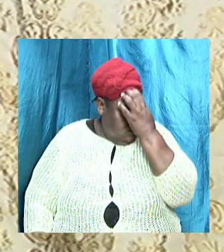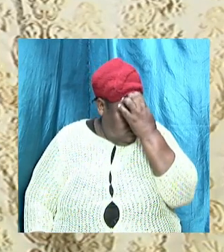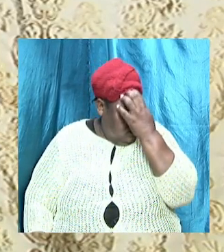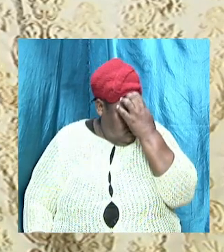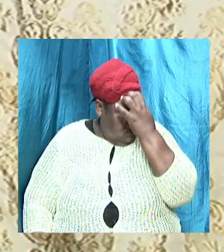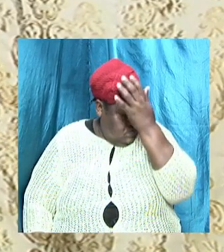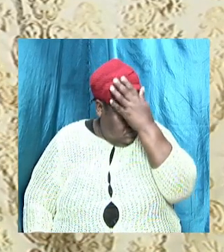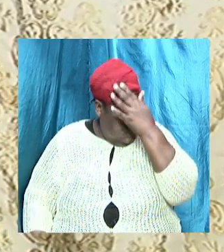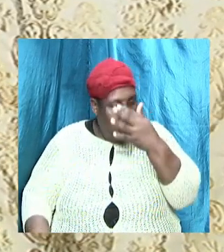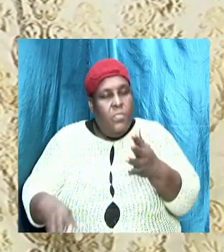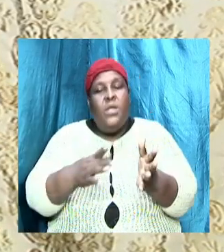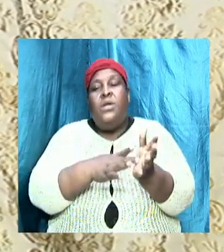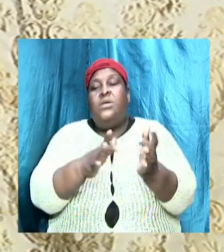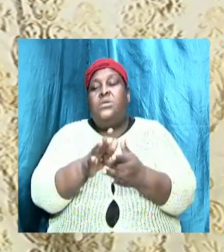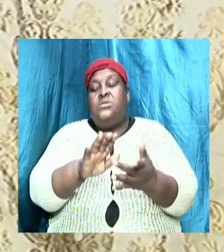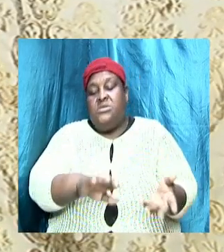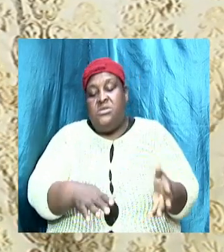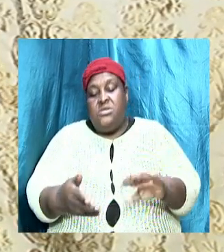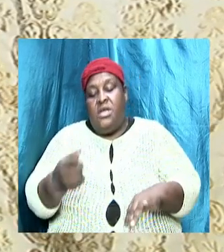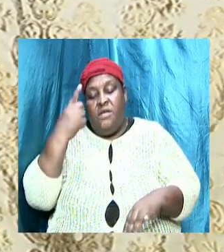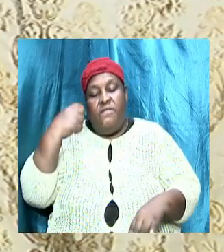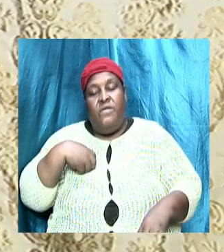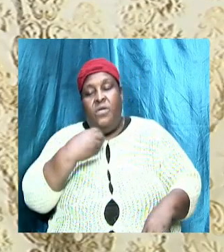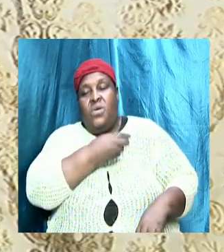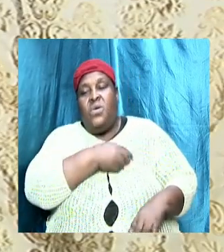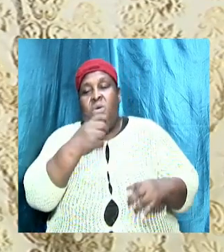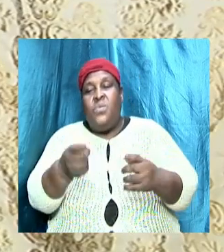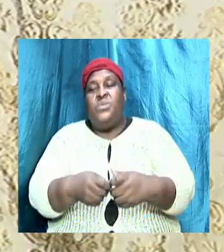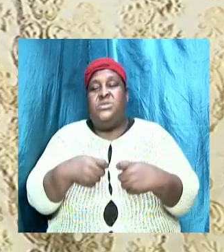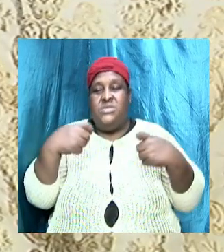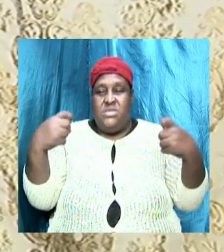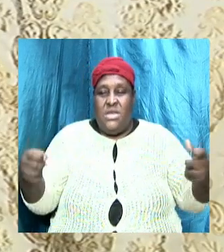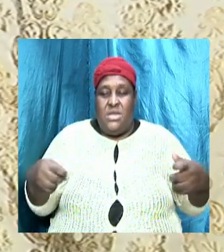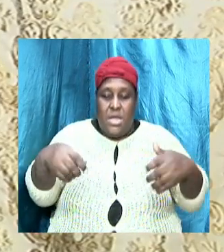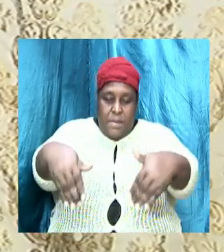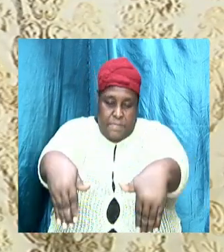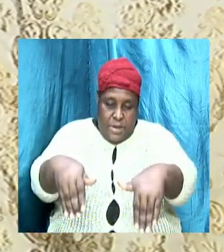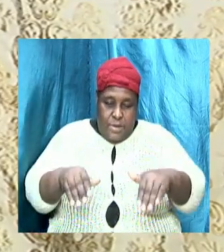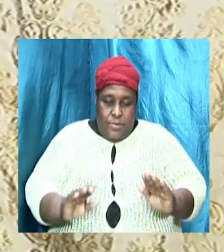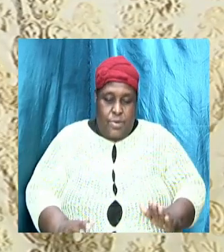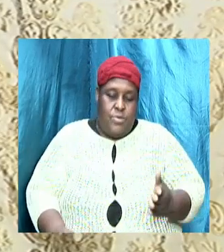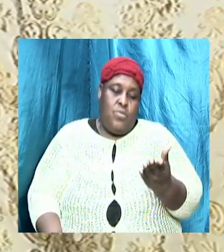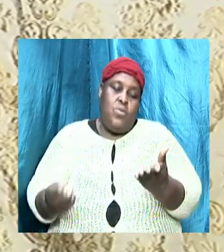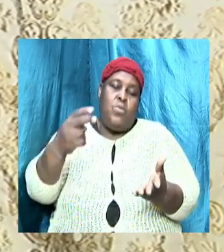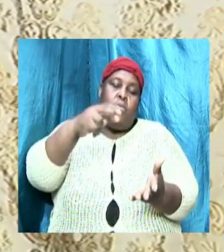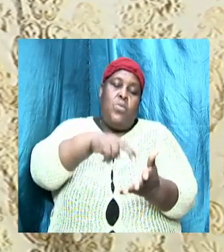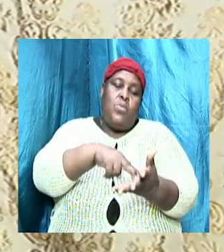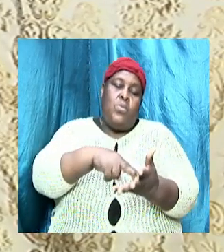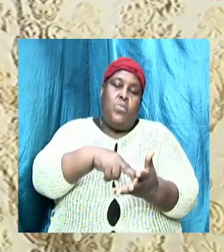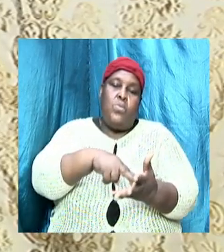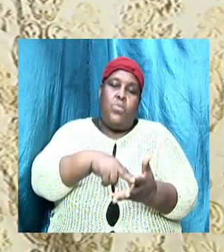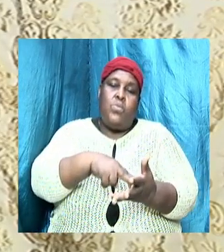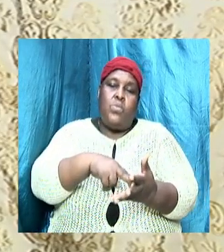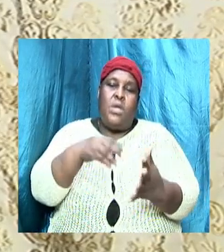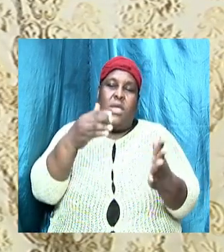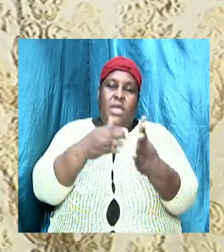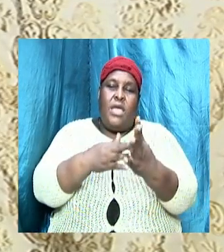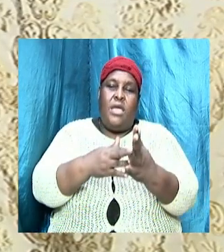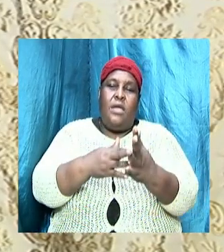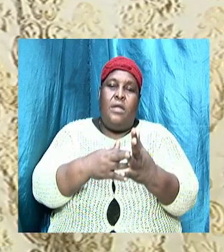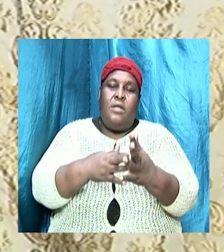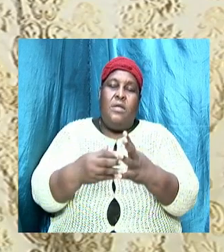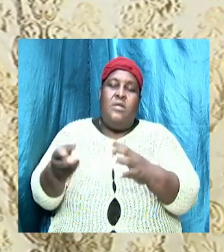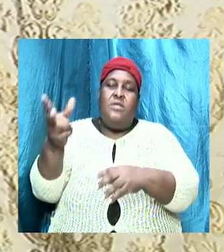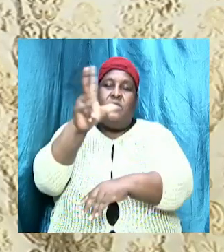So Christ died for our sins according to the Scripture and he was buried, rose again on the third day according to